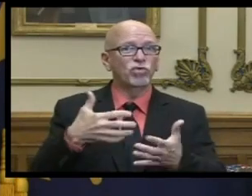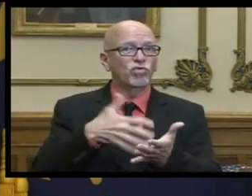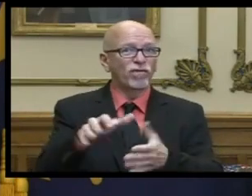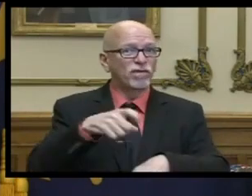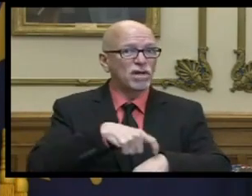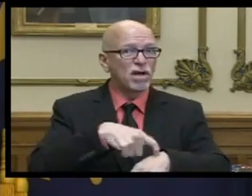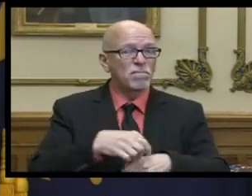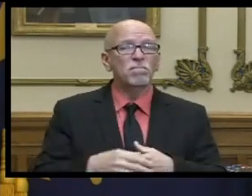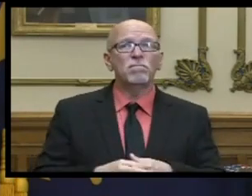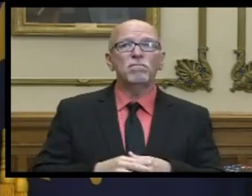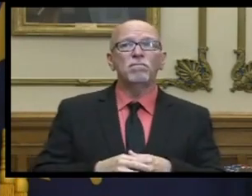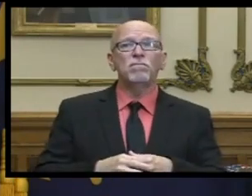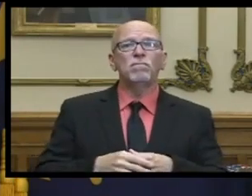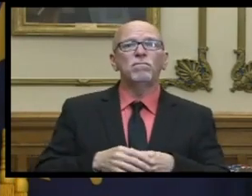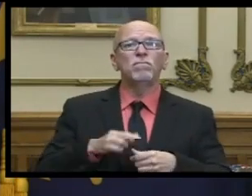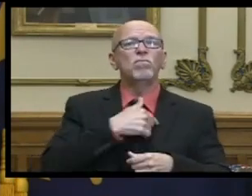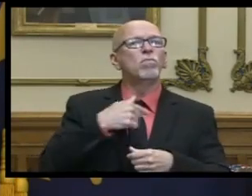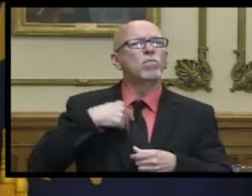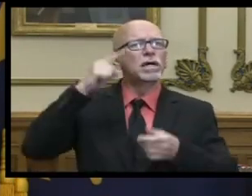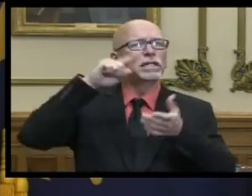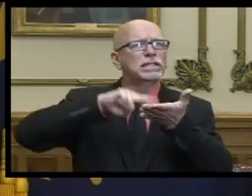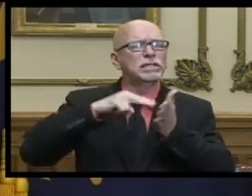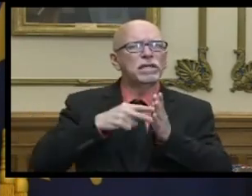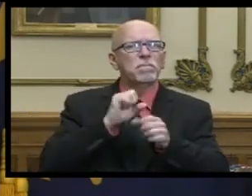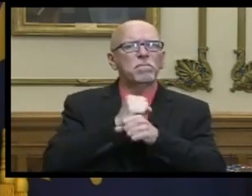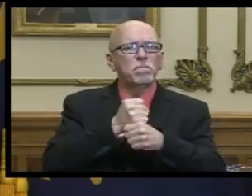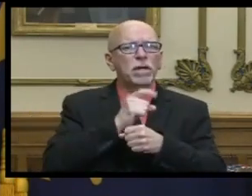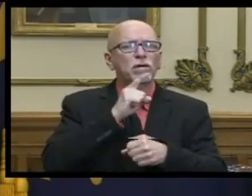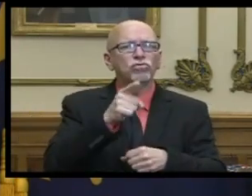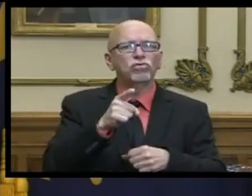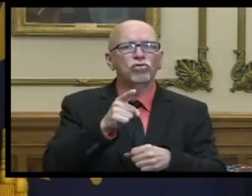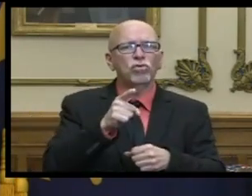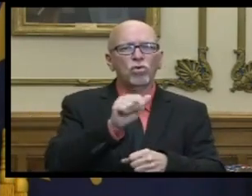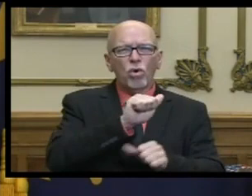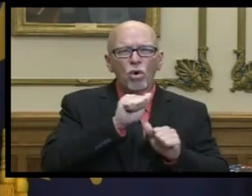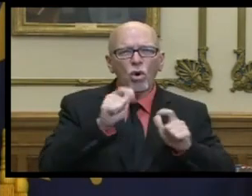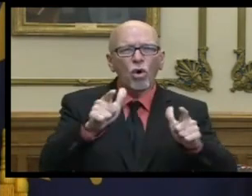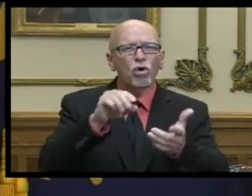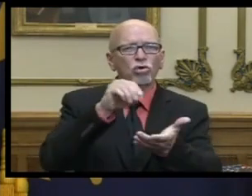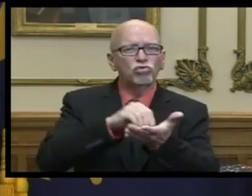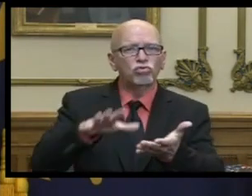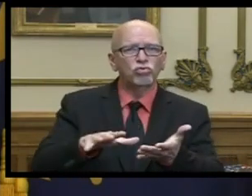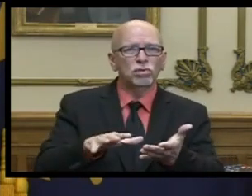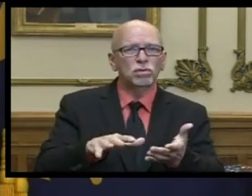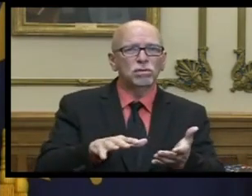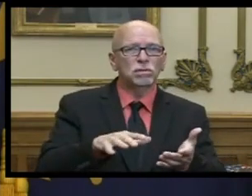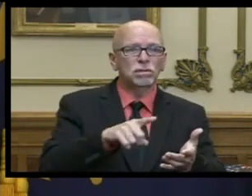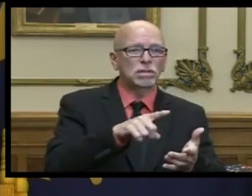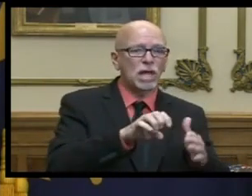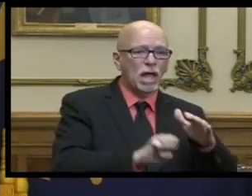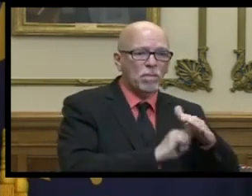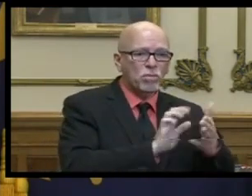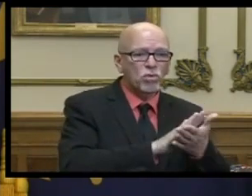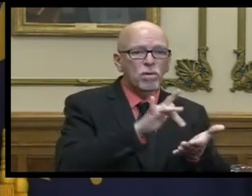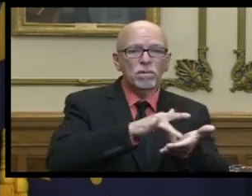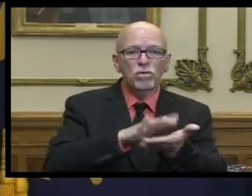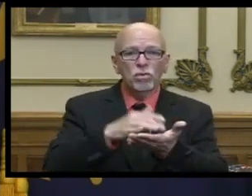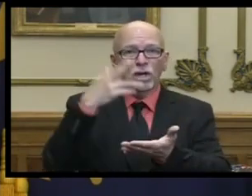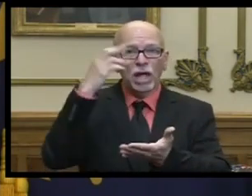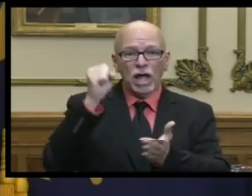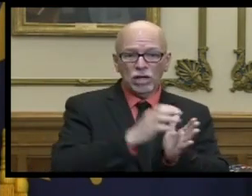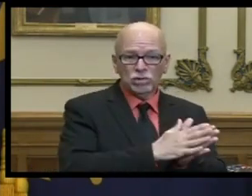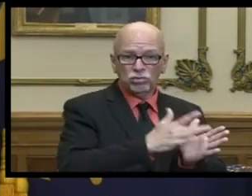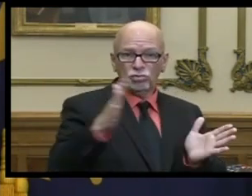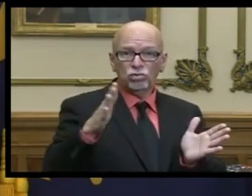has intended on making sure that every student in k through in our k-12 system if they so